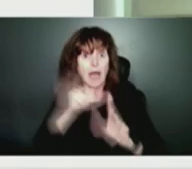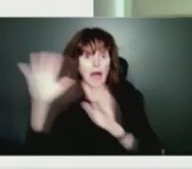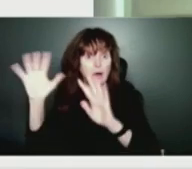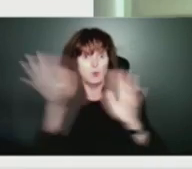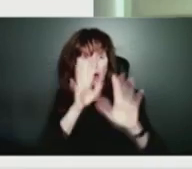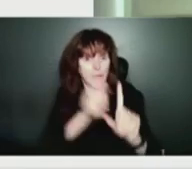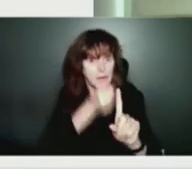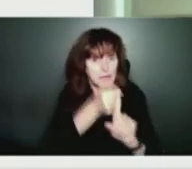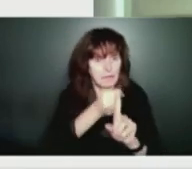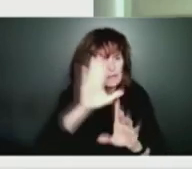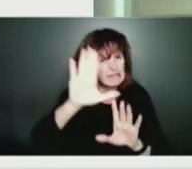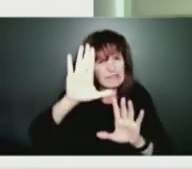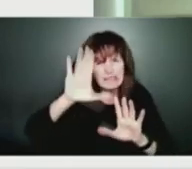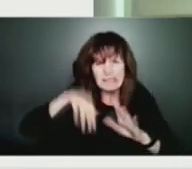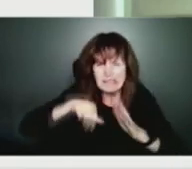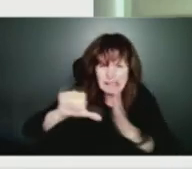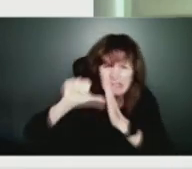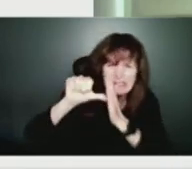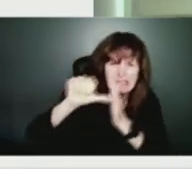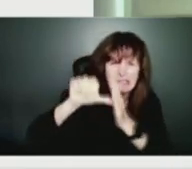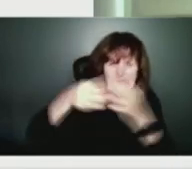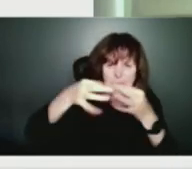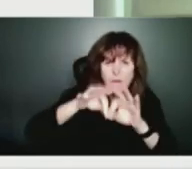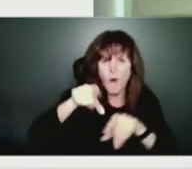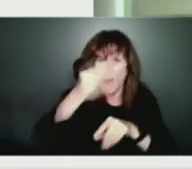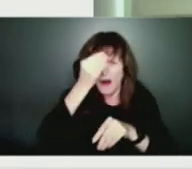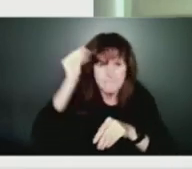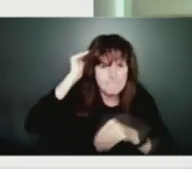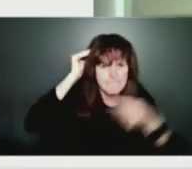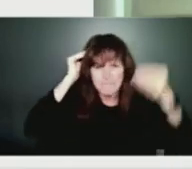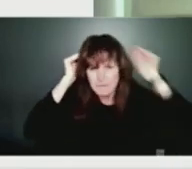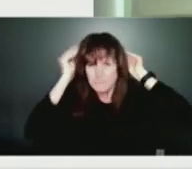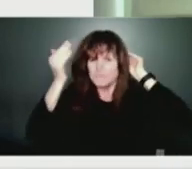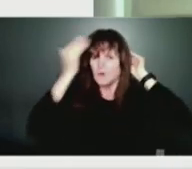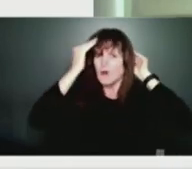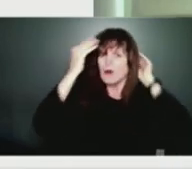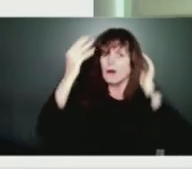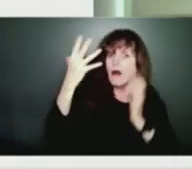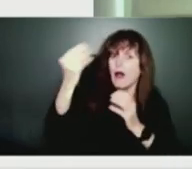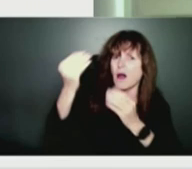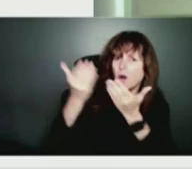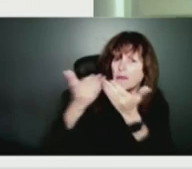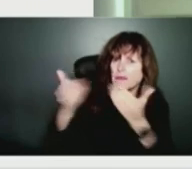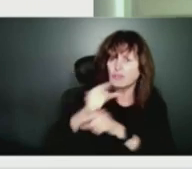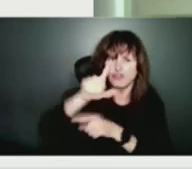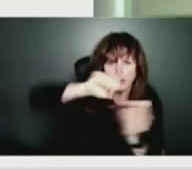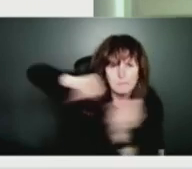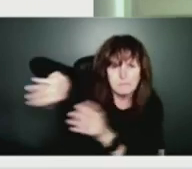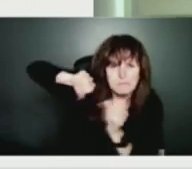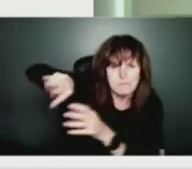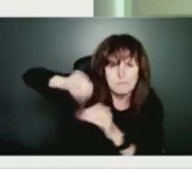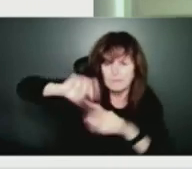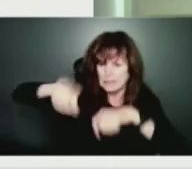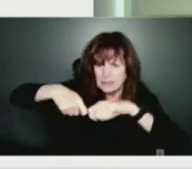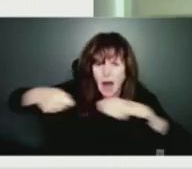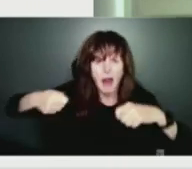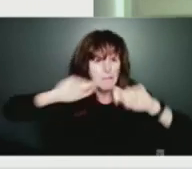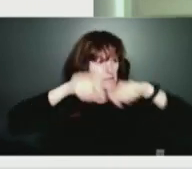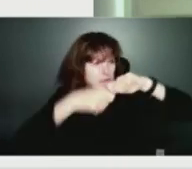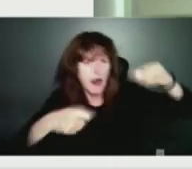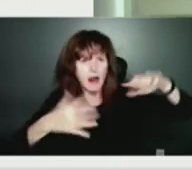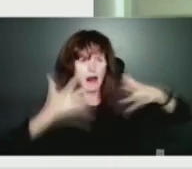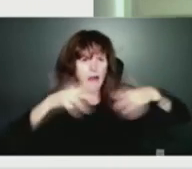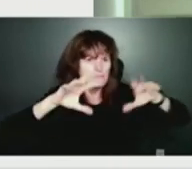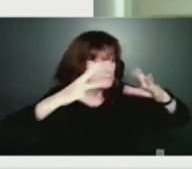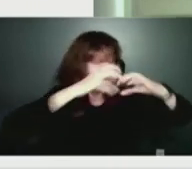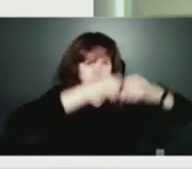being aware and prepared by securing outdoor items, furniture, you know, items you might have on your patio, trimming or moving some,